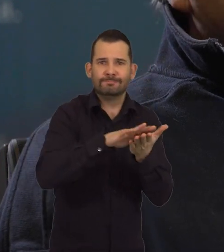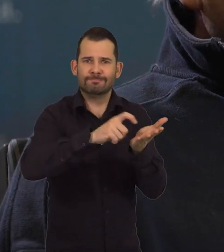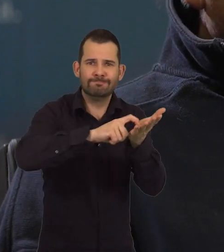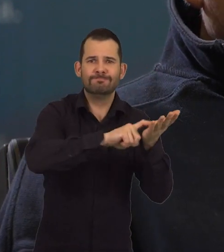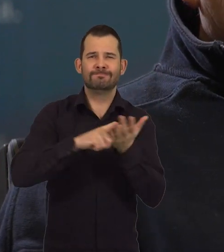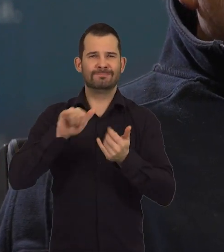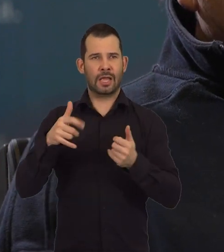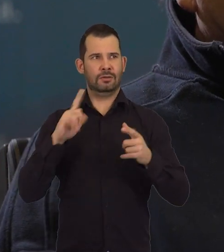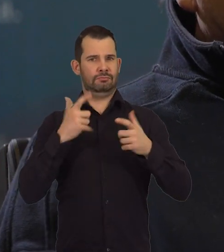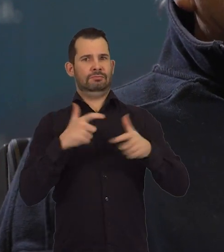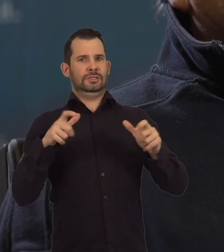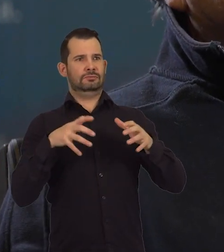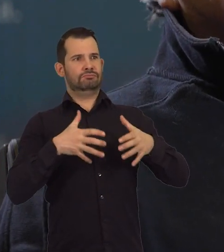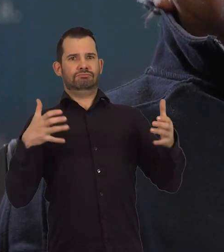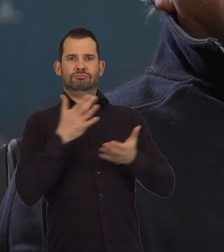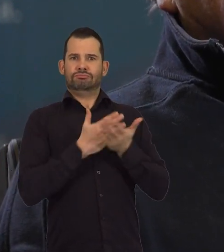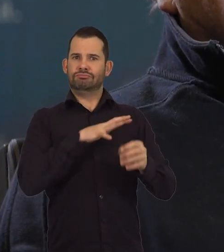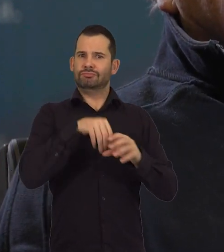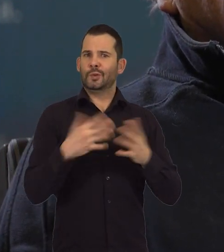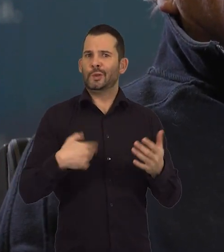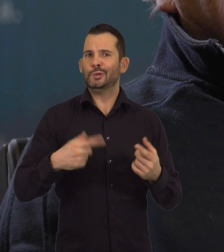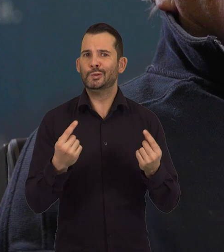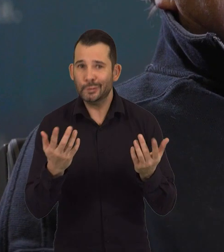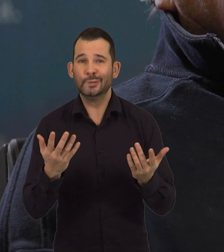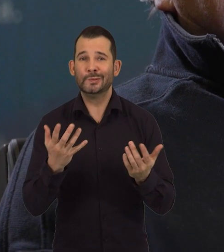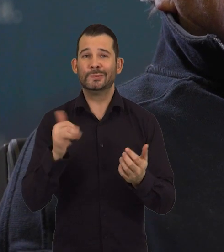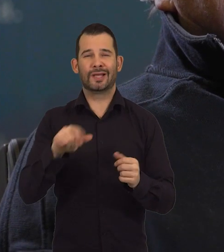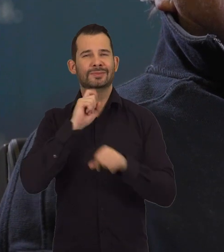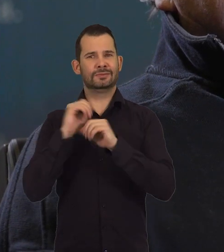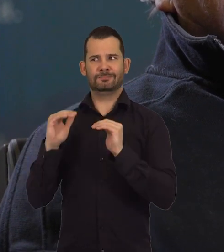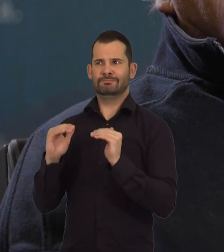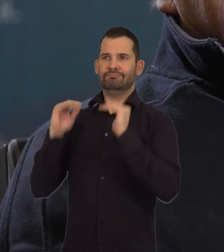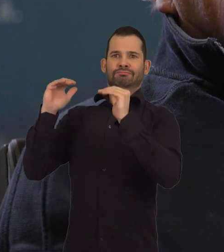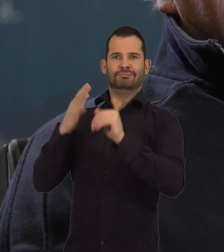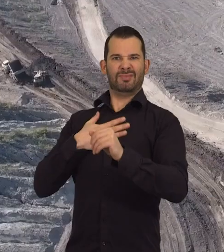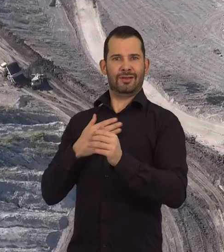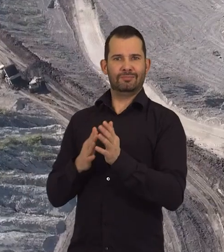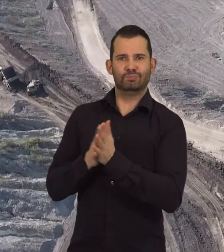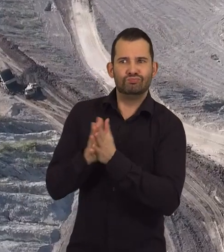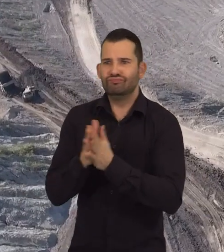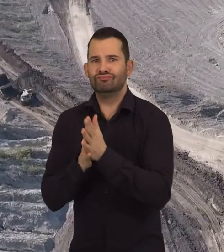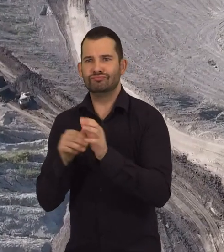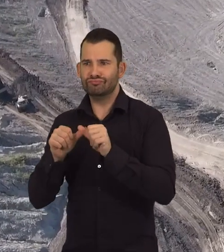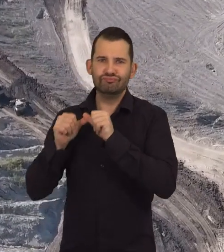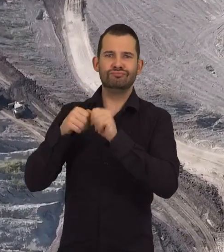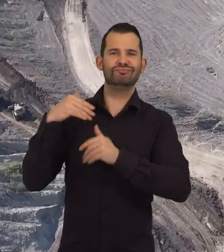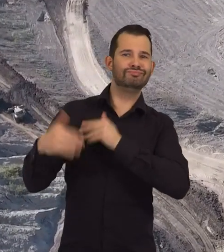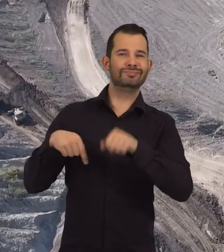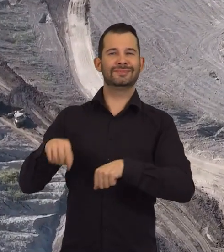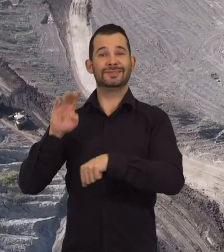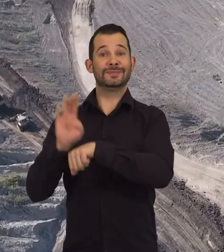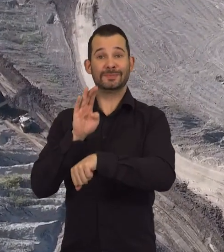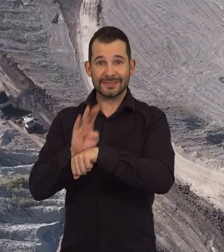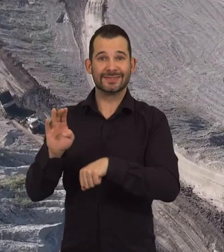Reclamation, remediation is all so much part of what we do. So that's really enhanced my motivation to